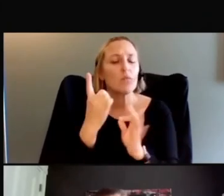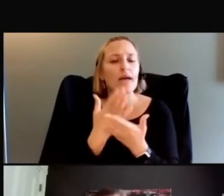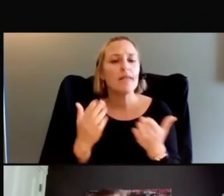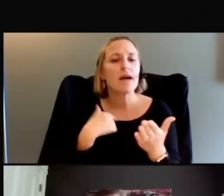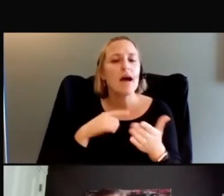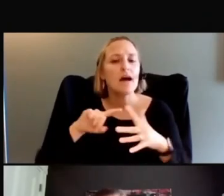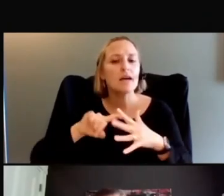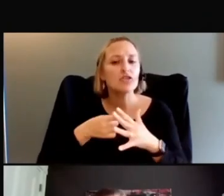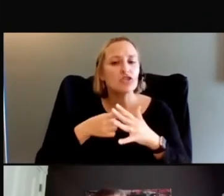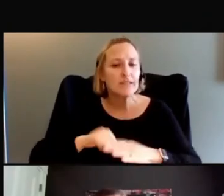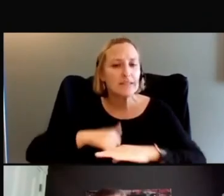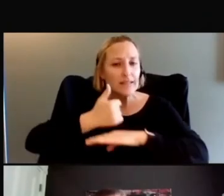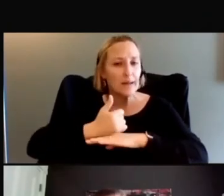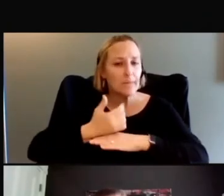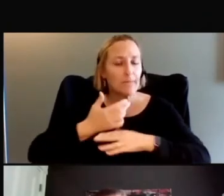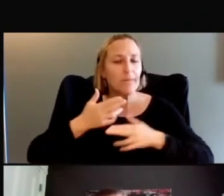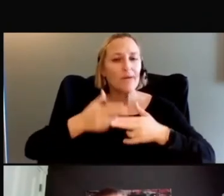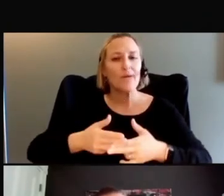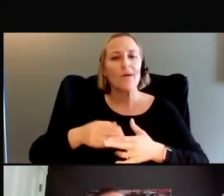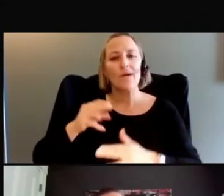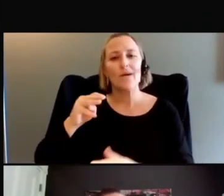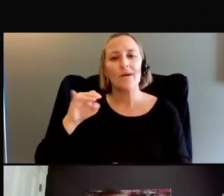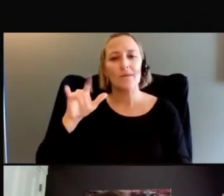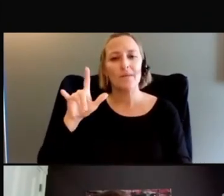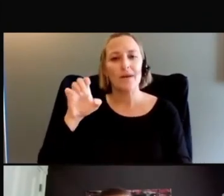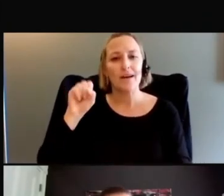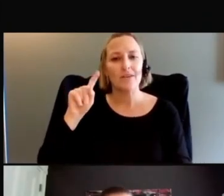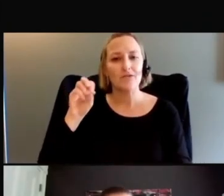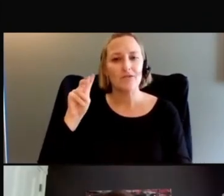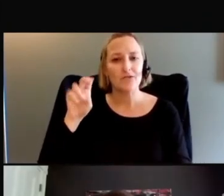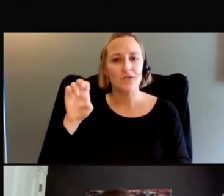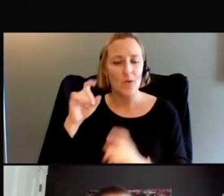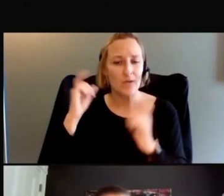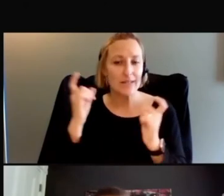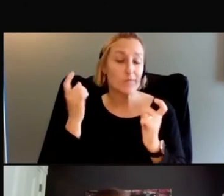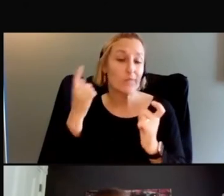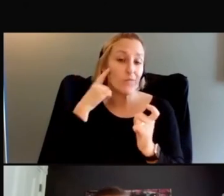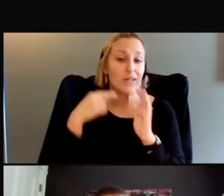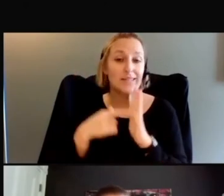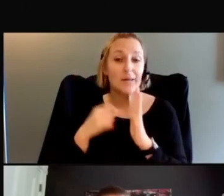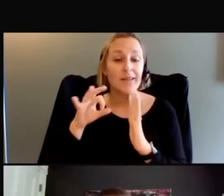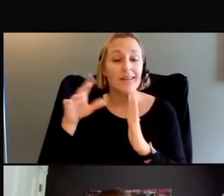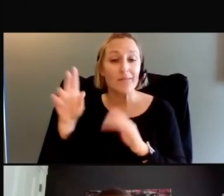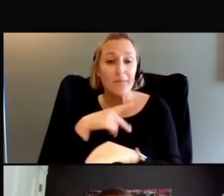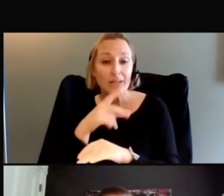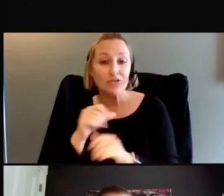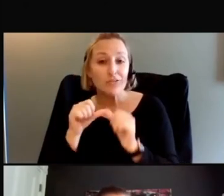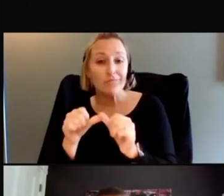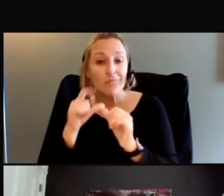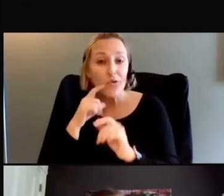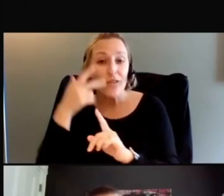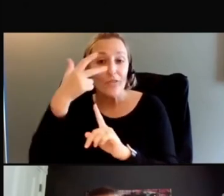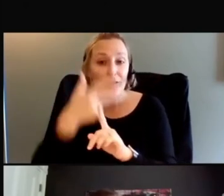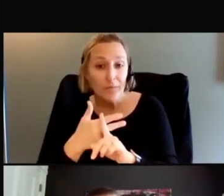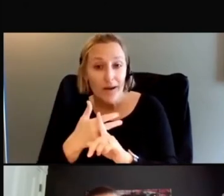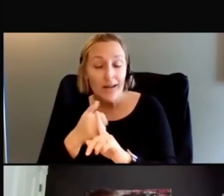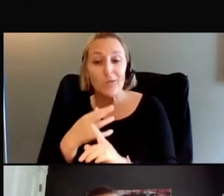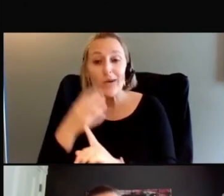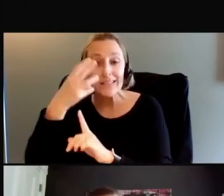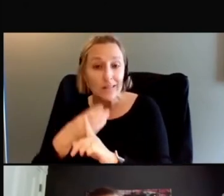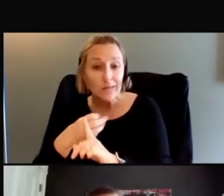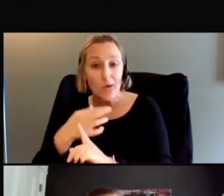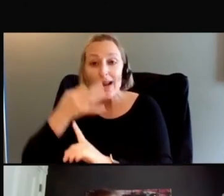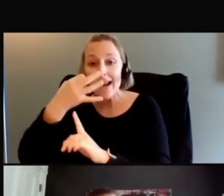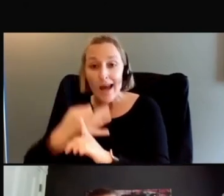is milestone celebrations. if the patient completes three months, six months or nine months or 12